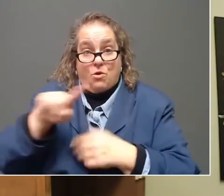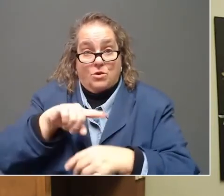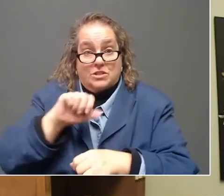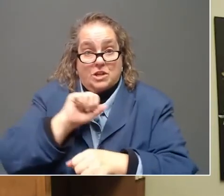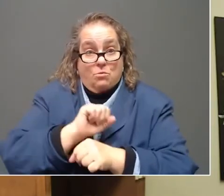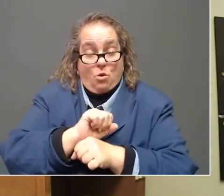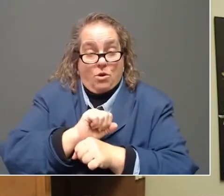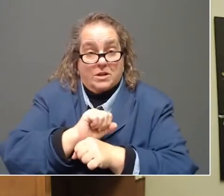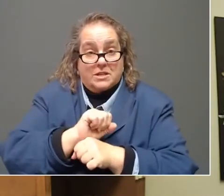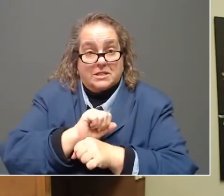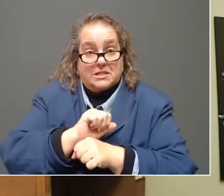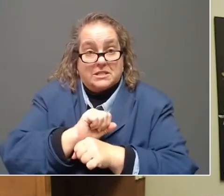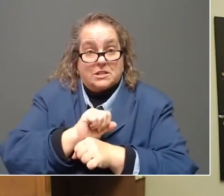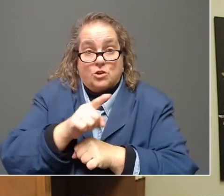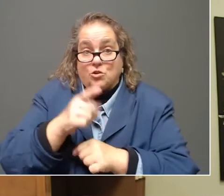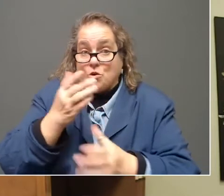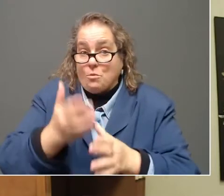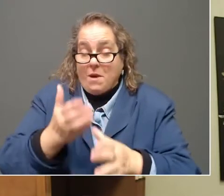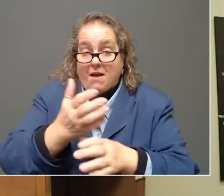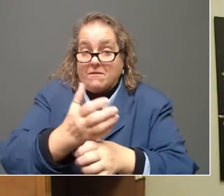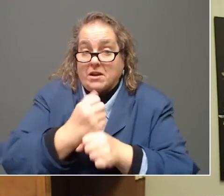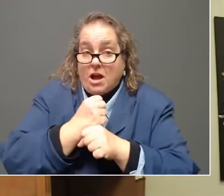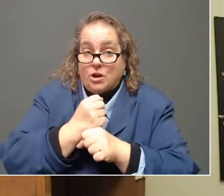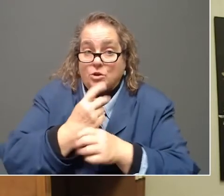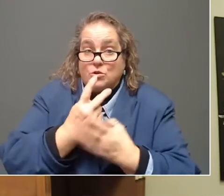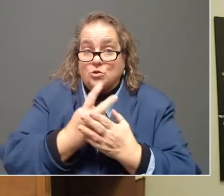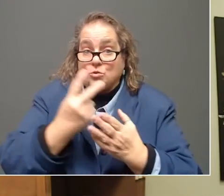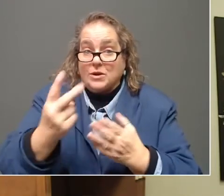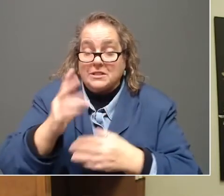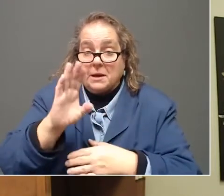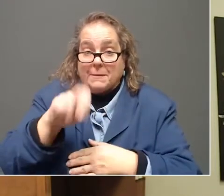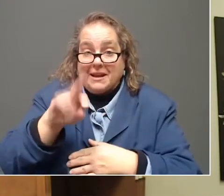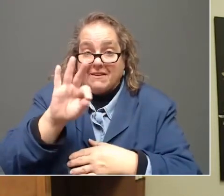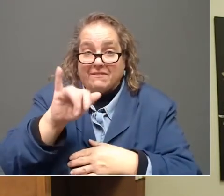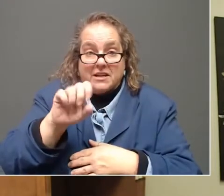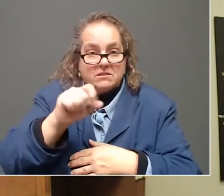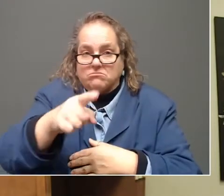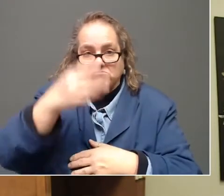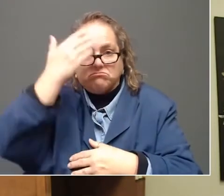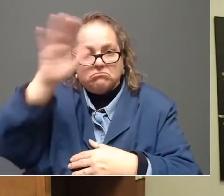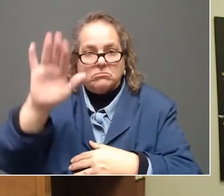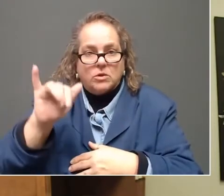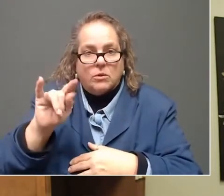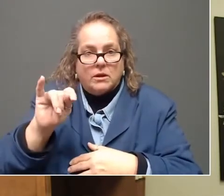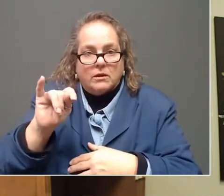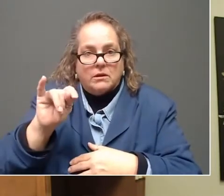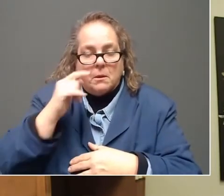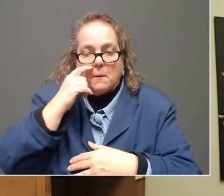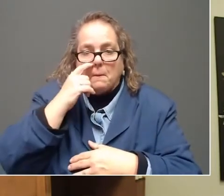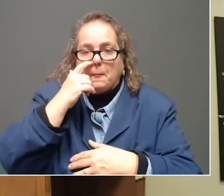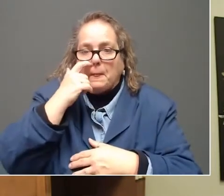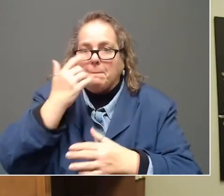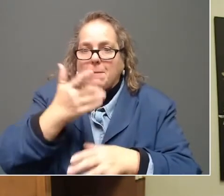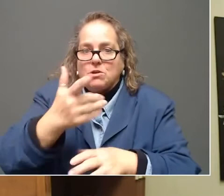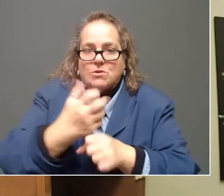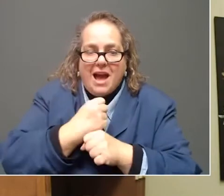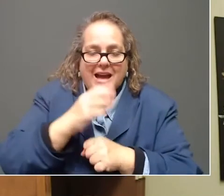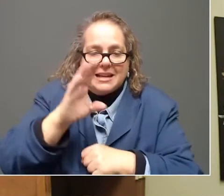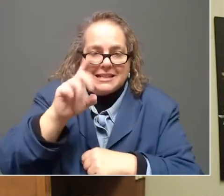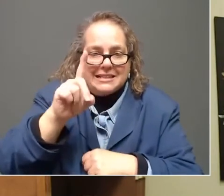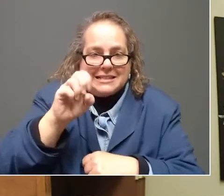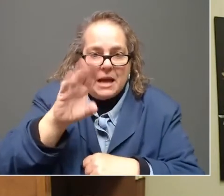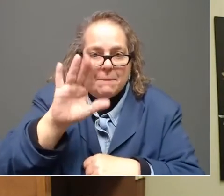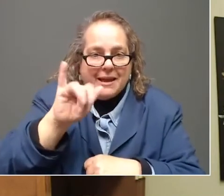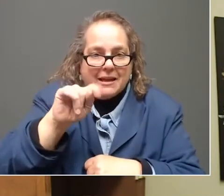happened. You may have gotten two weeks of benefits and not realized it. It may have come to you on a debit card that you didn't know what it